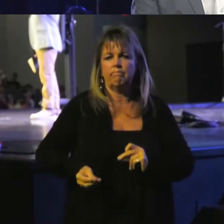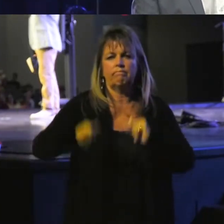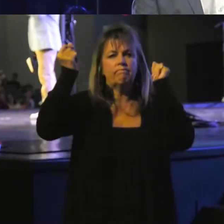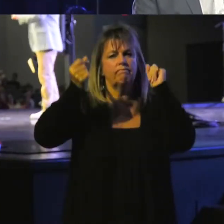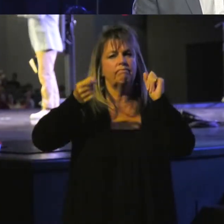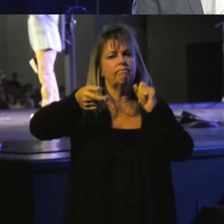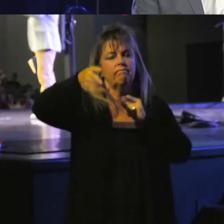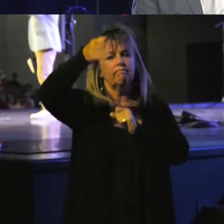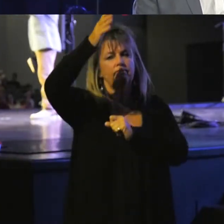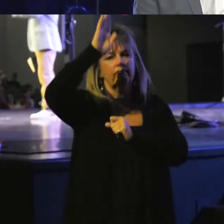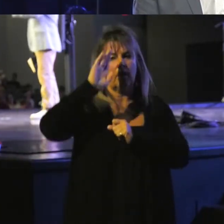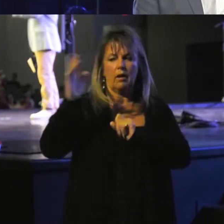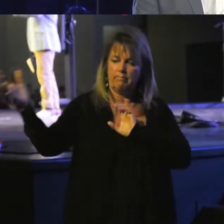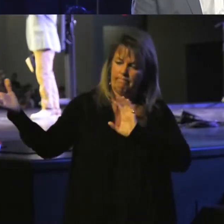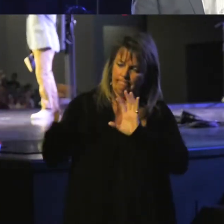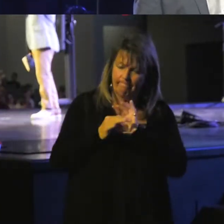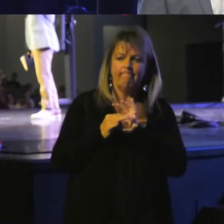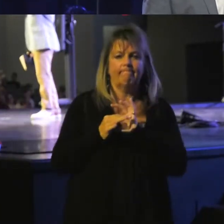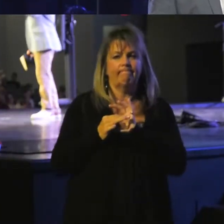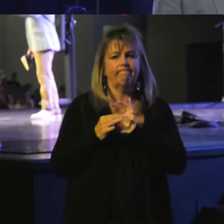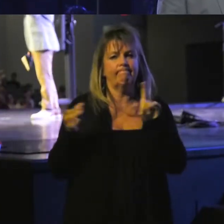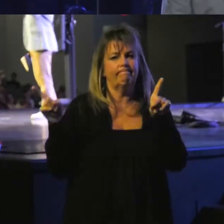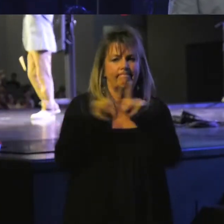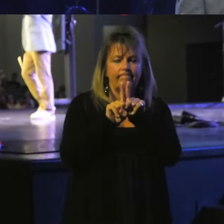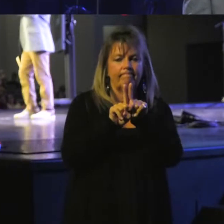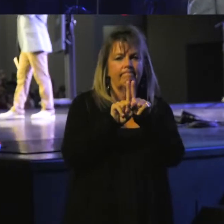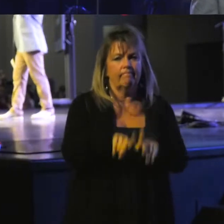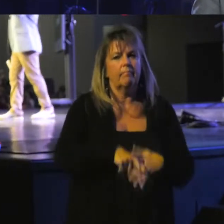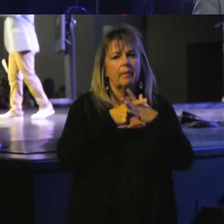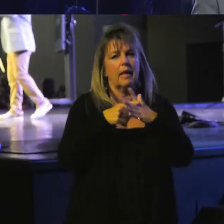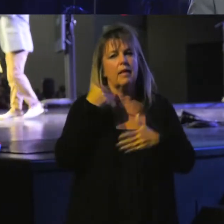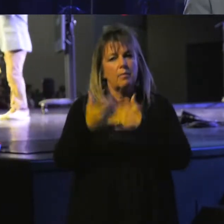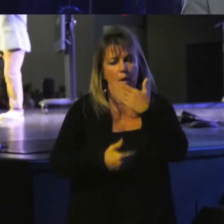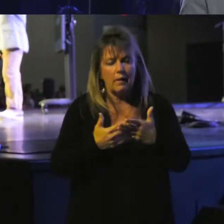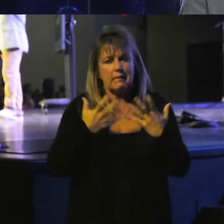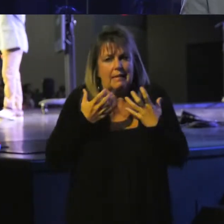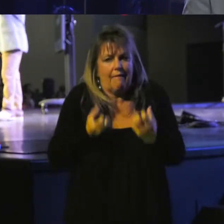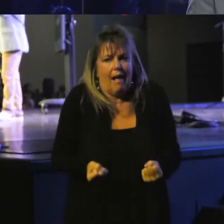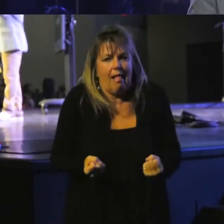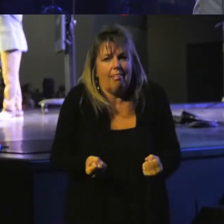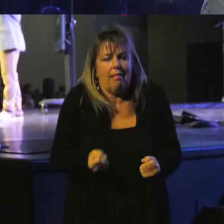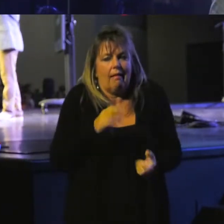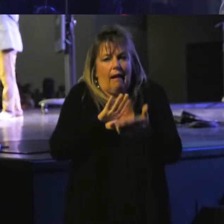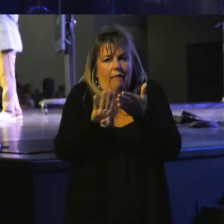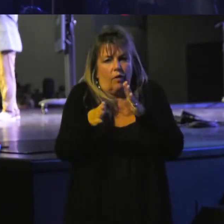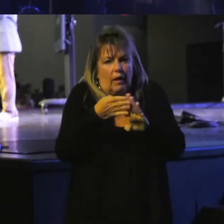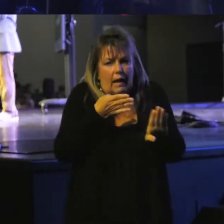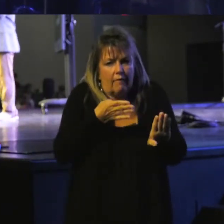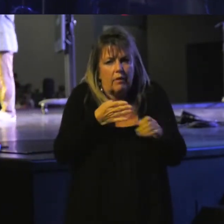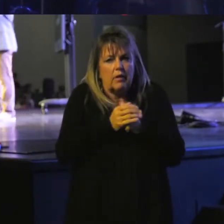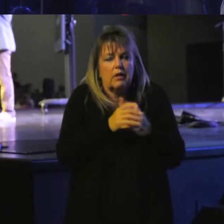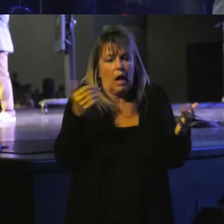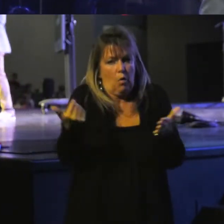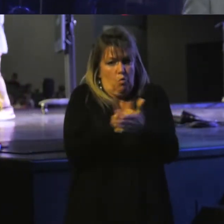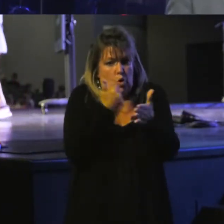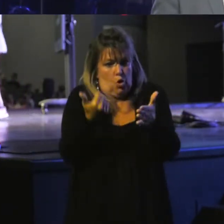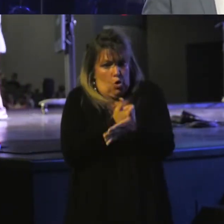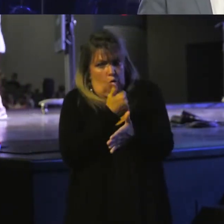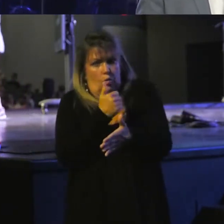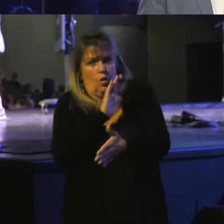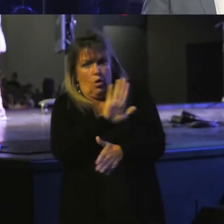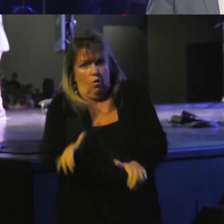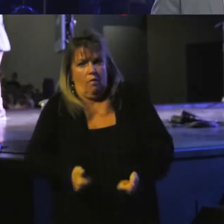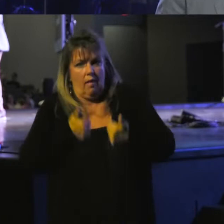God binds himself to begin the process of healing and forgiveness and renewal. There is